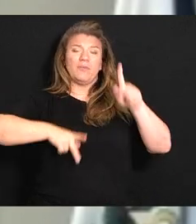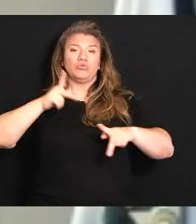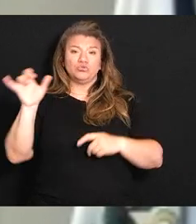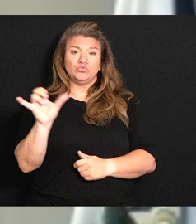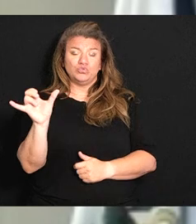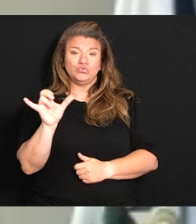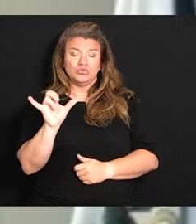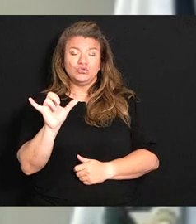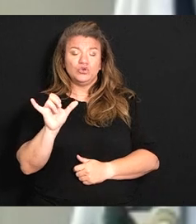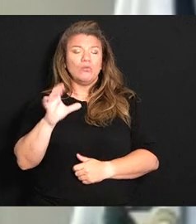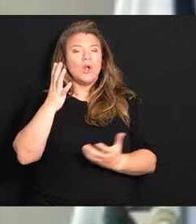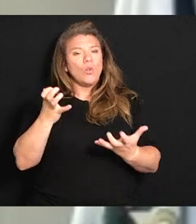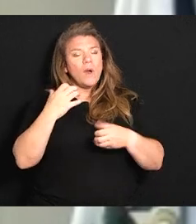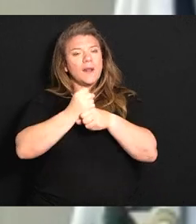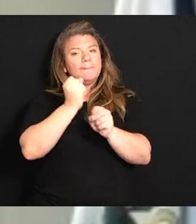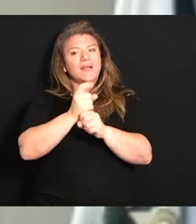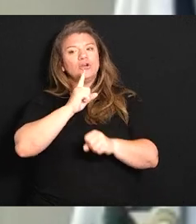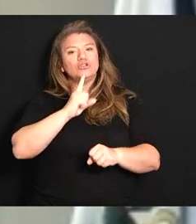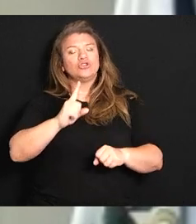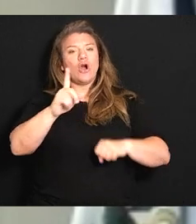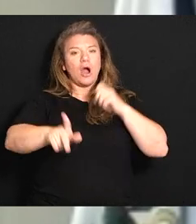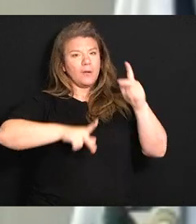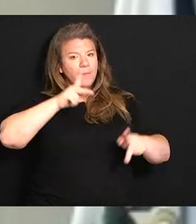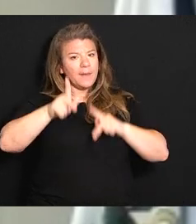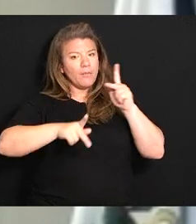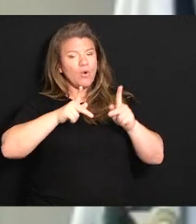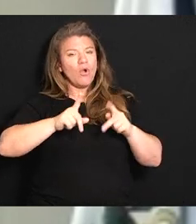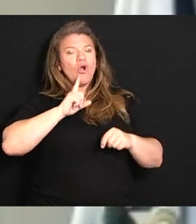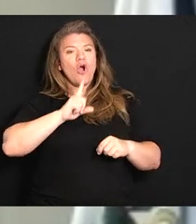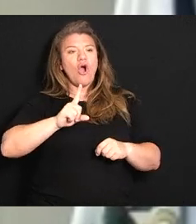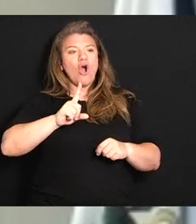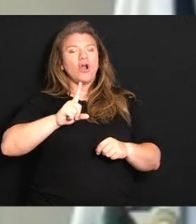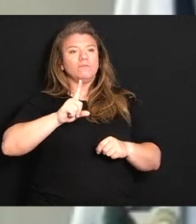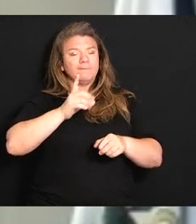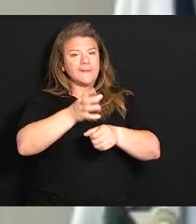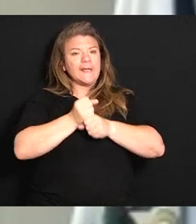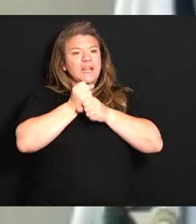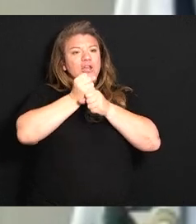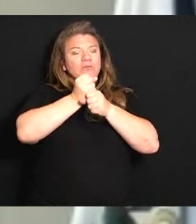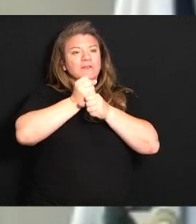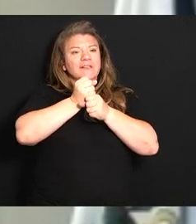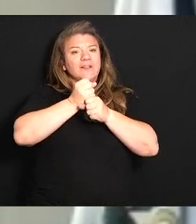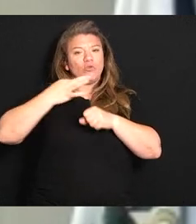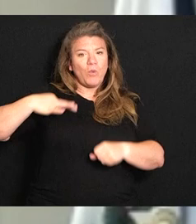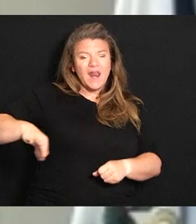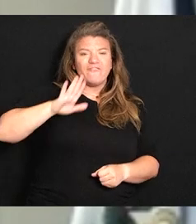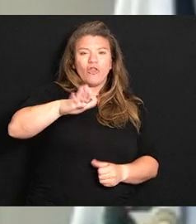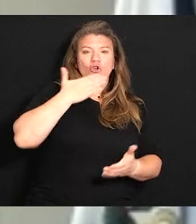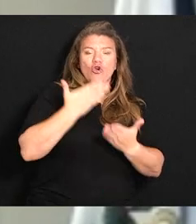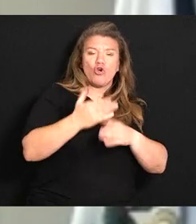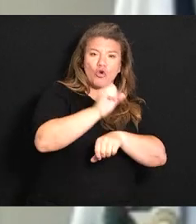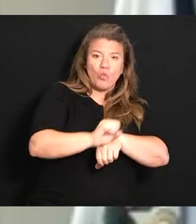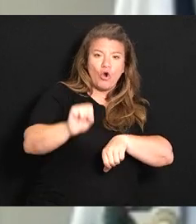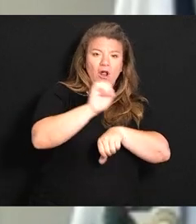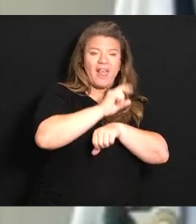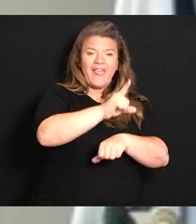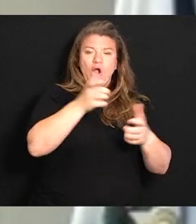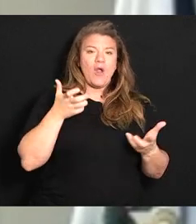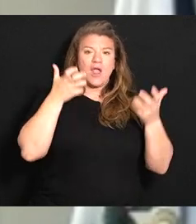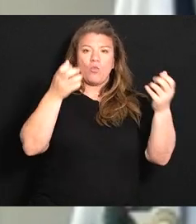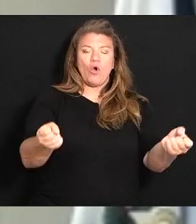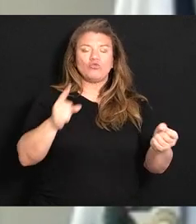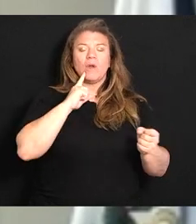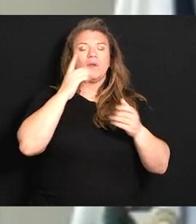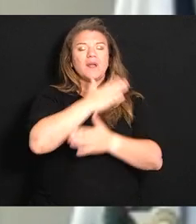we want to make sure those folks are given credit for the good work they do there are heroes out there and we